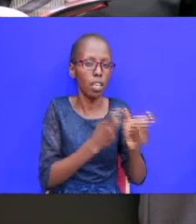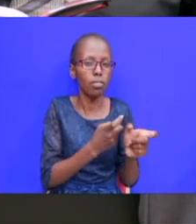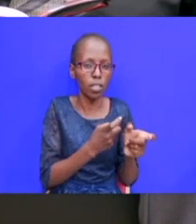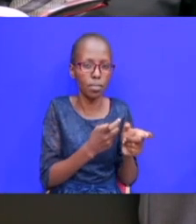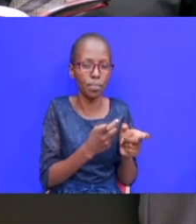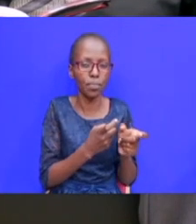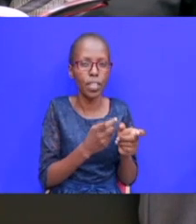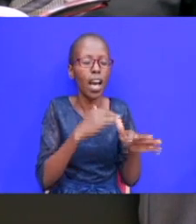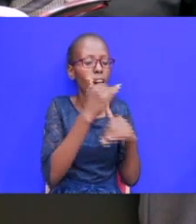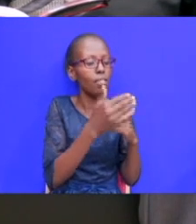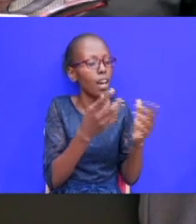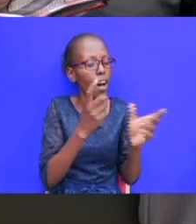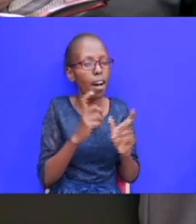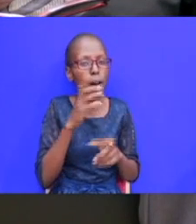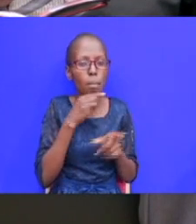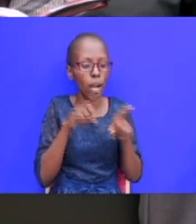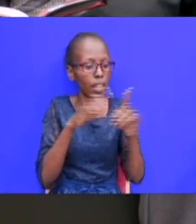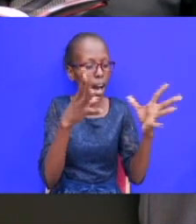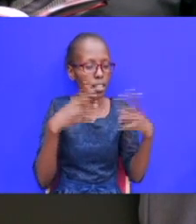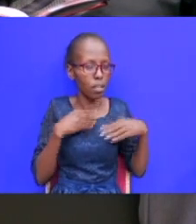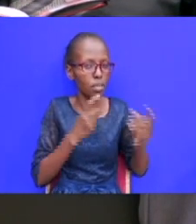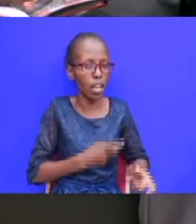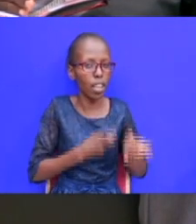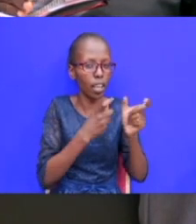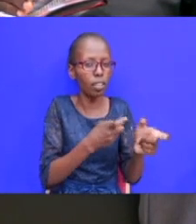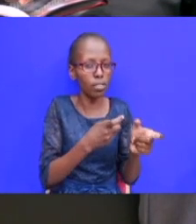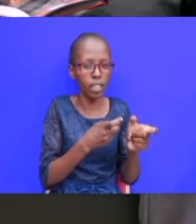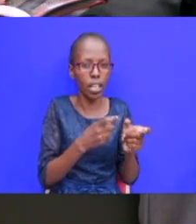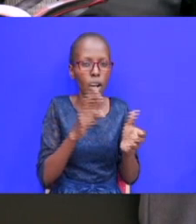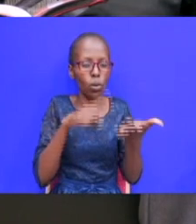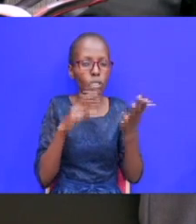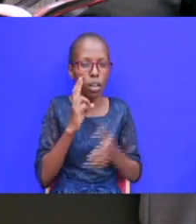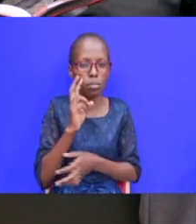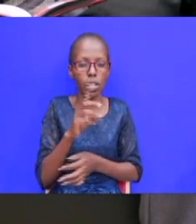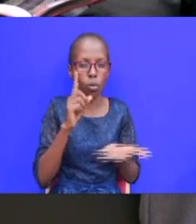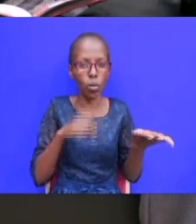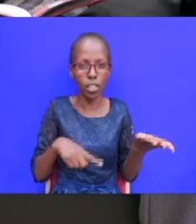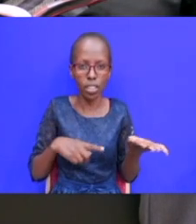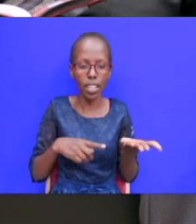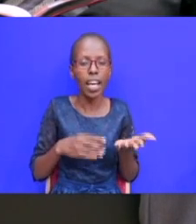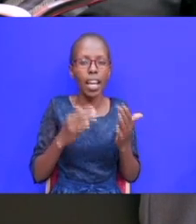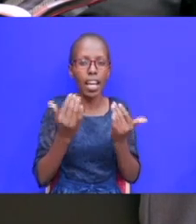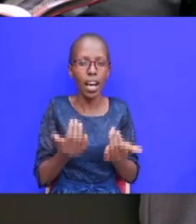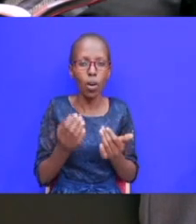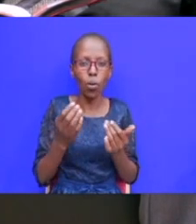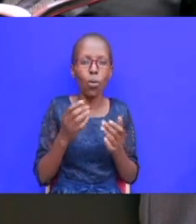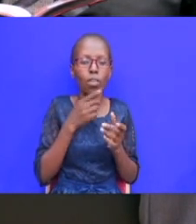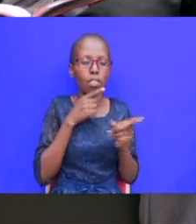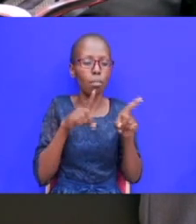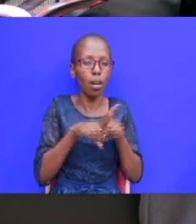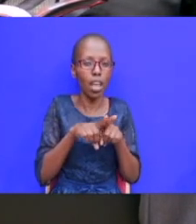after esau has accepted the gift what i see now is that is how it shifts the